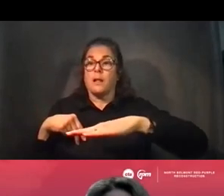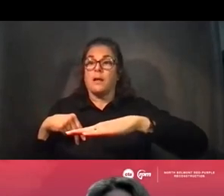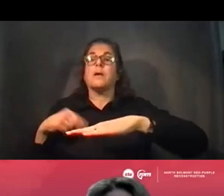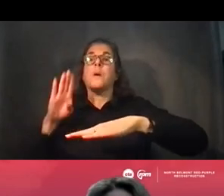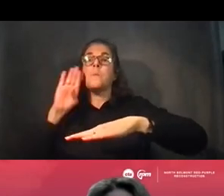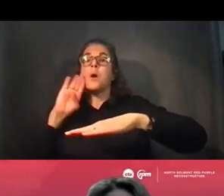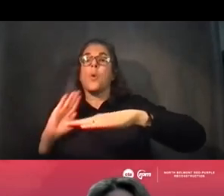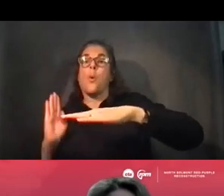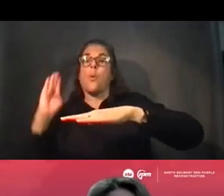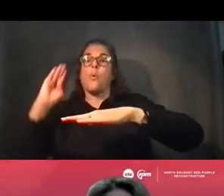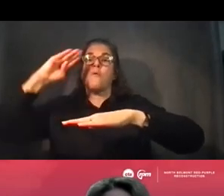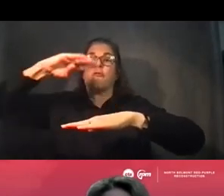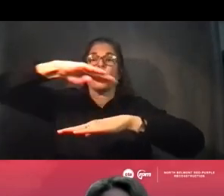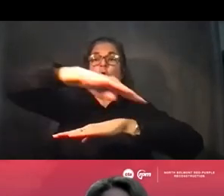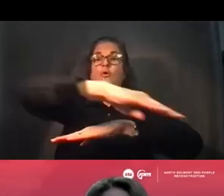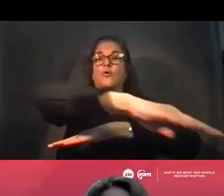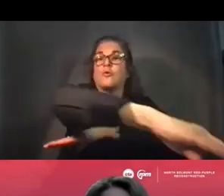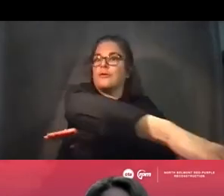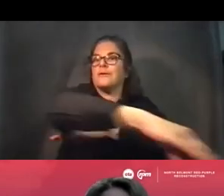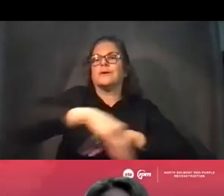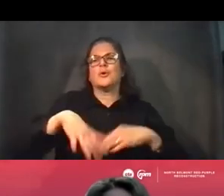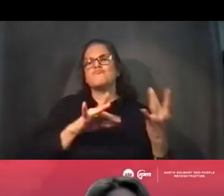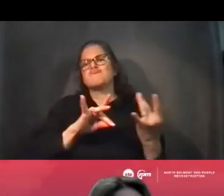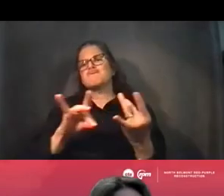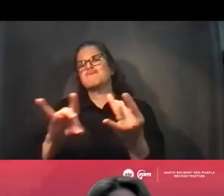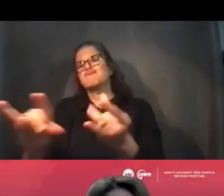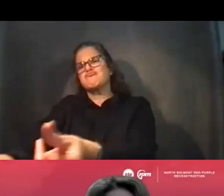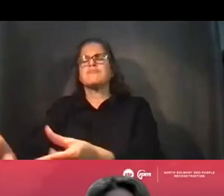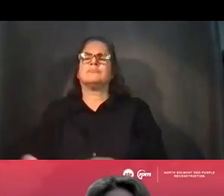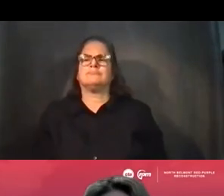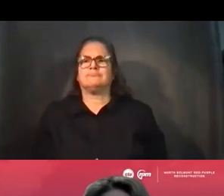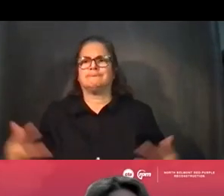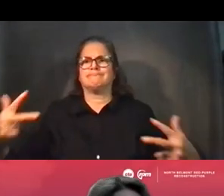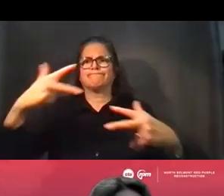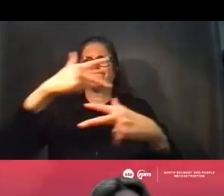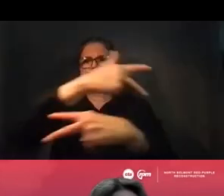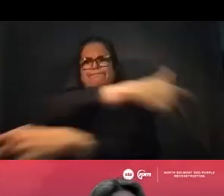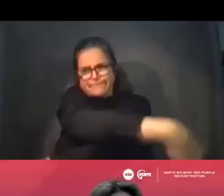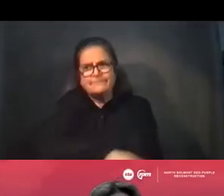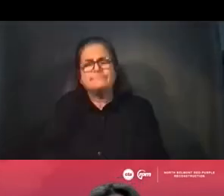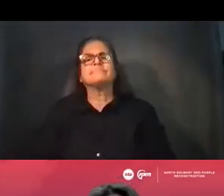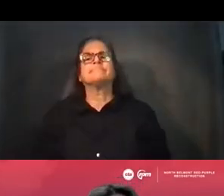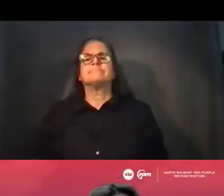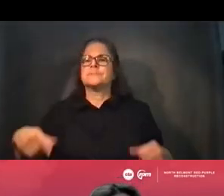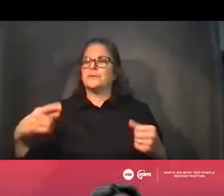contributing to more reliable service. So this was an important component of the work we did, we are doing in phase one.